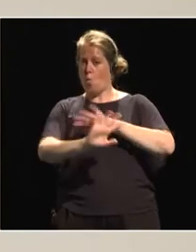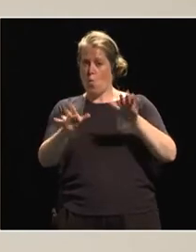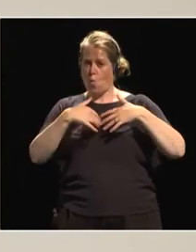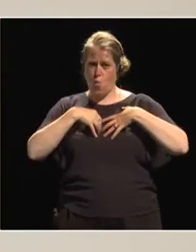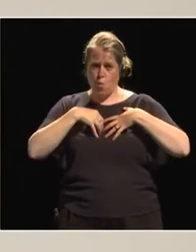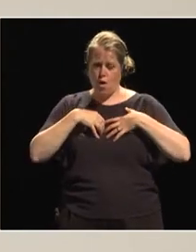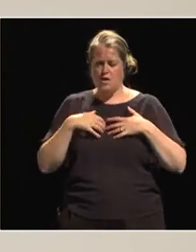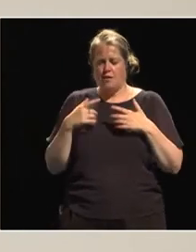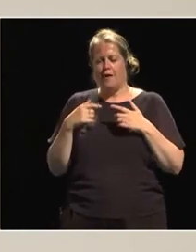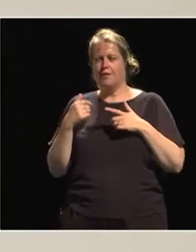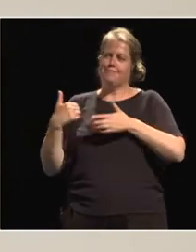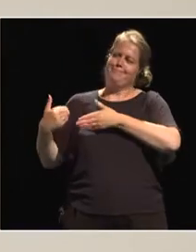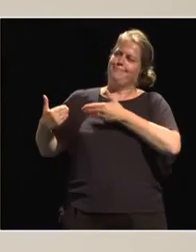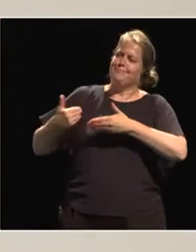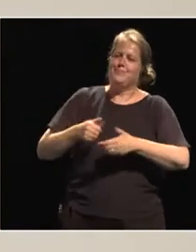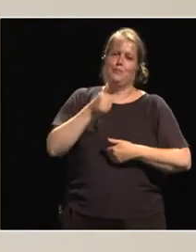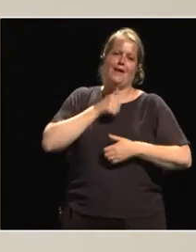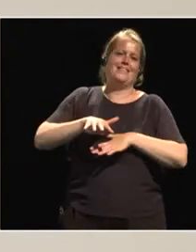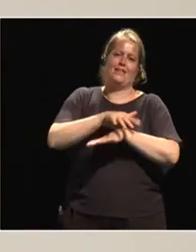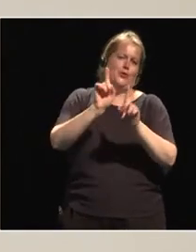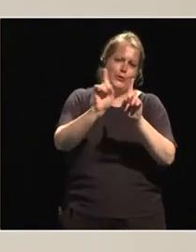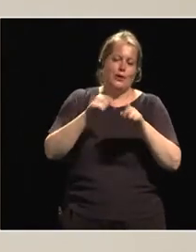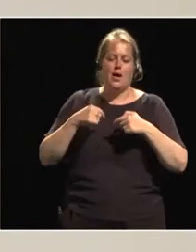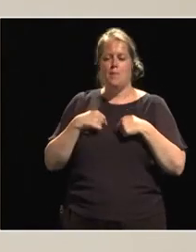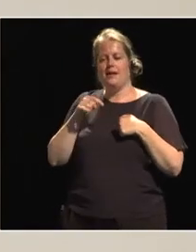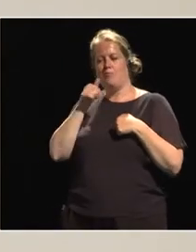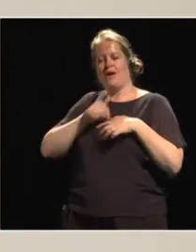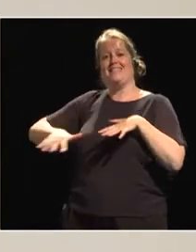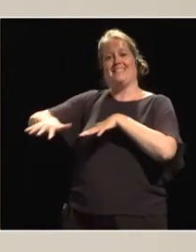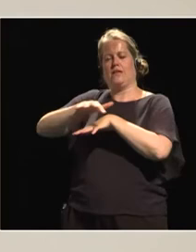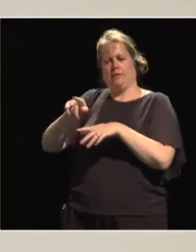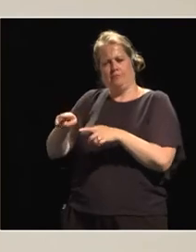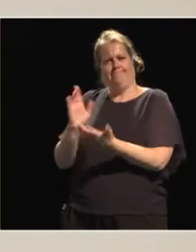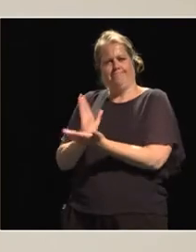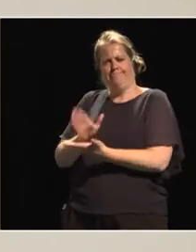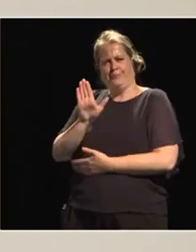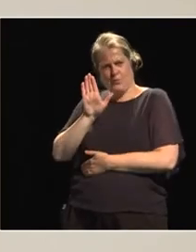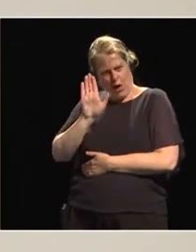private sector. It's the private sector that you need to take for its true value.